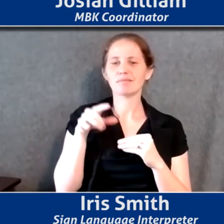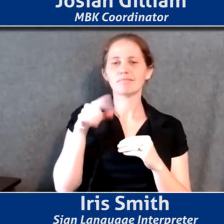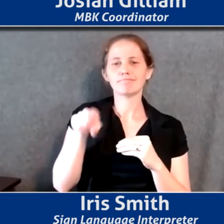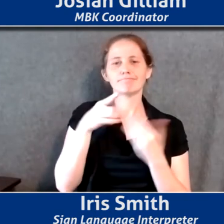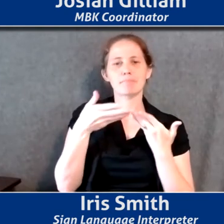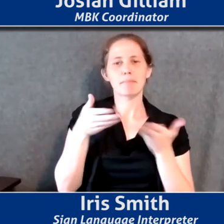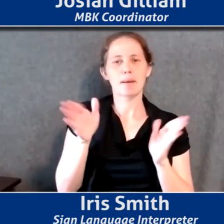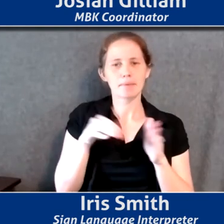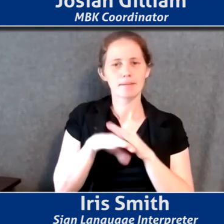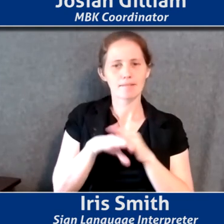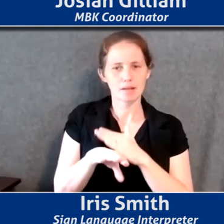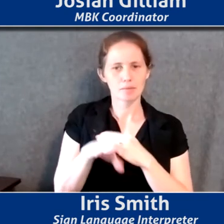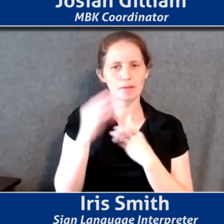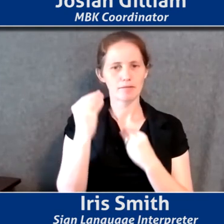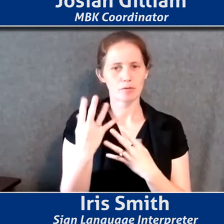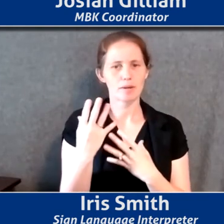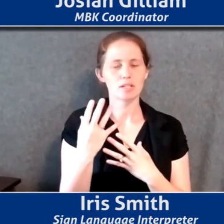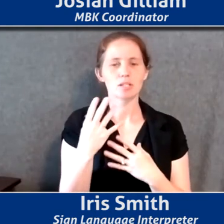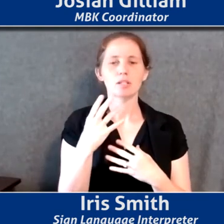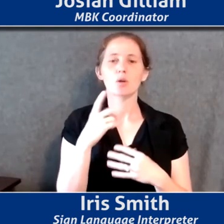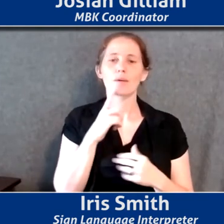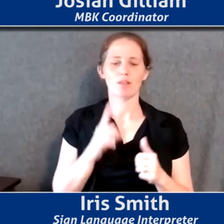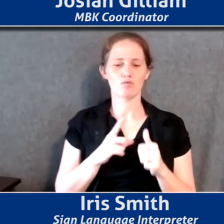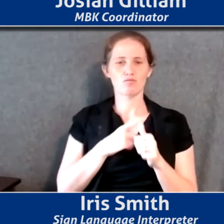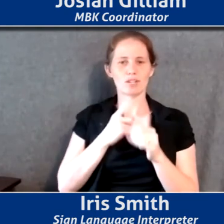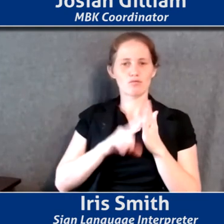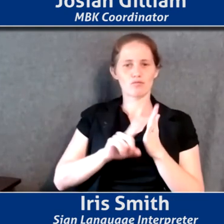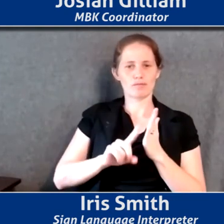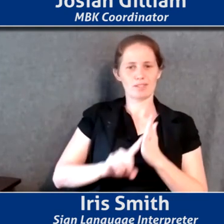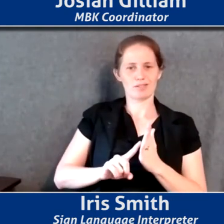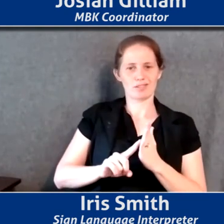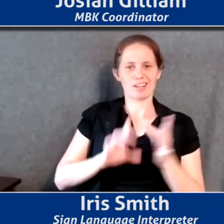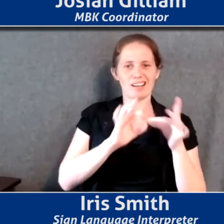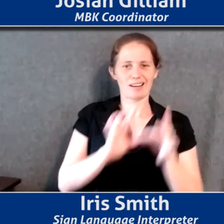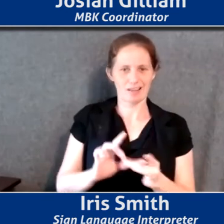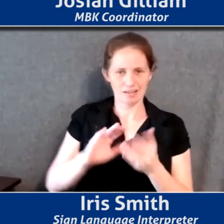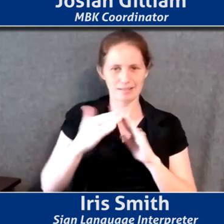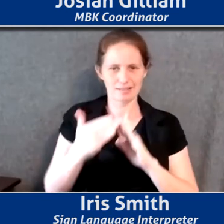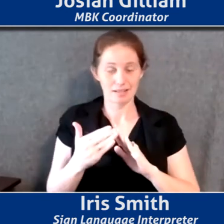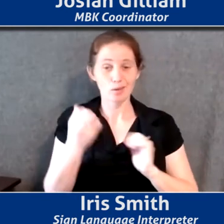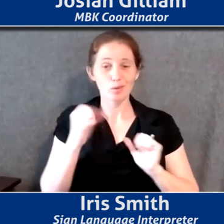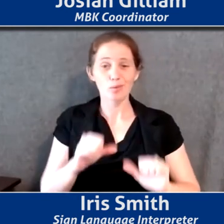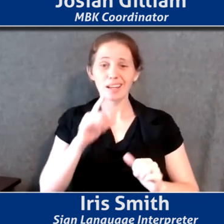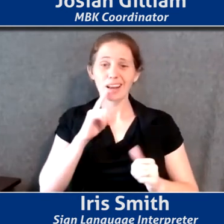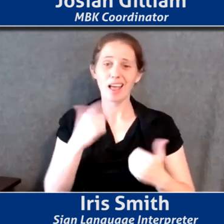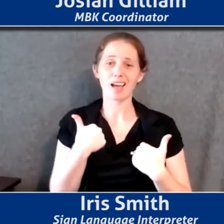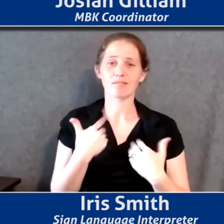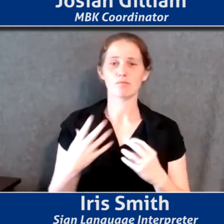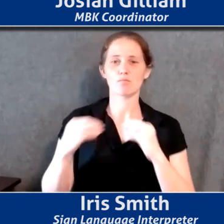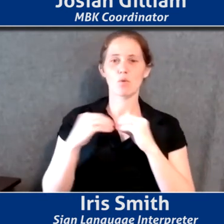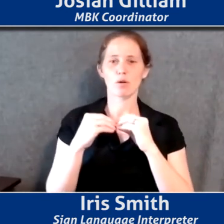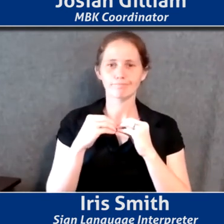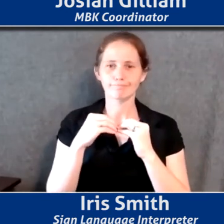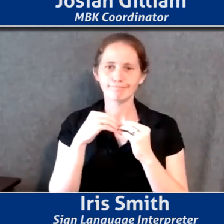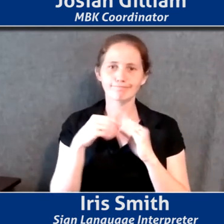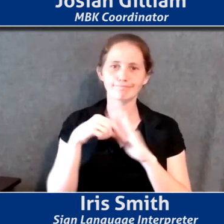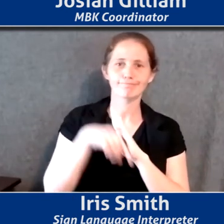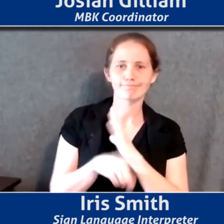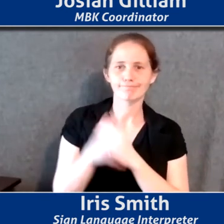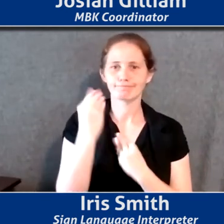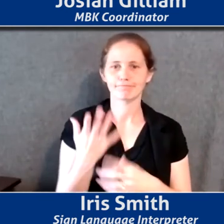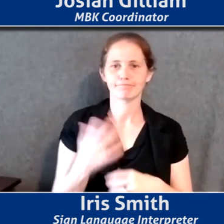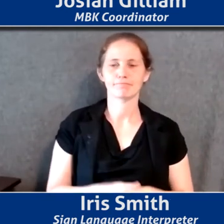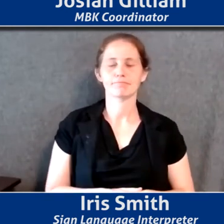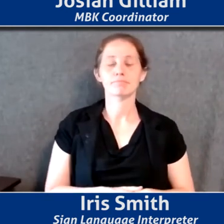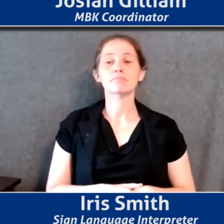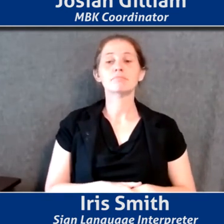publicly available data with original research about our city, um, so that we can get more nuance. So let's, um,